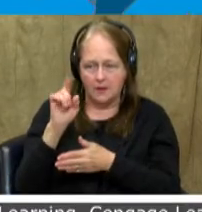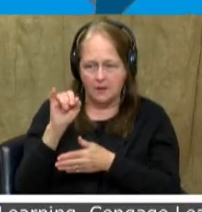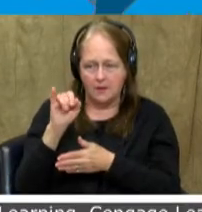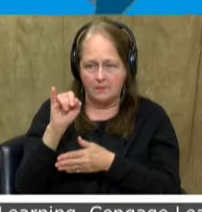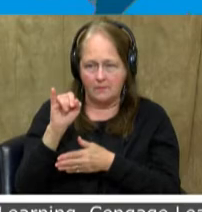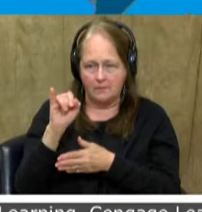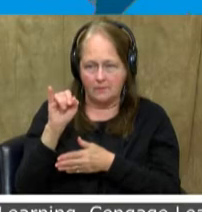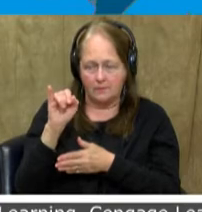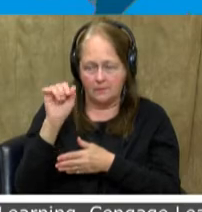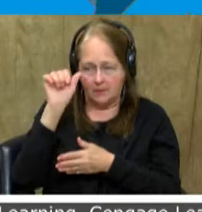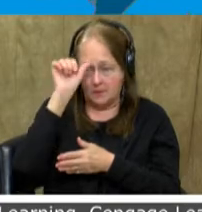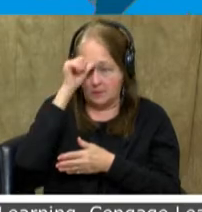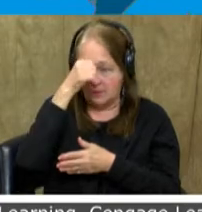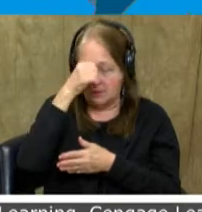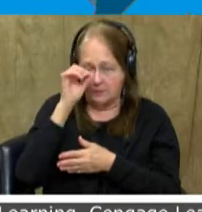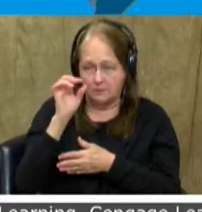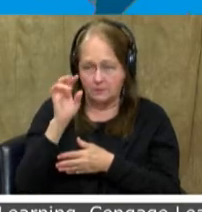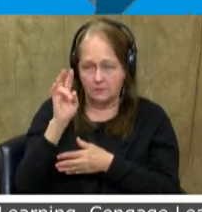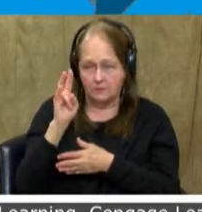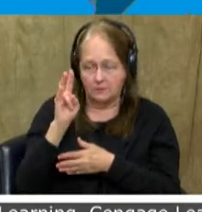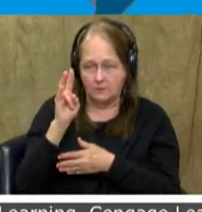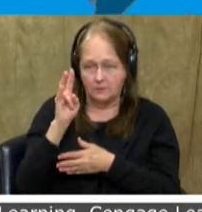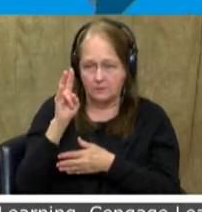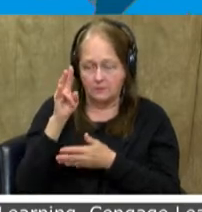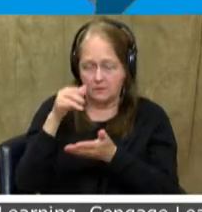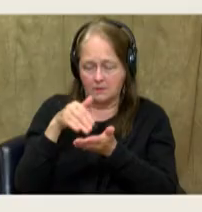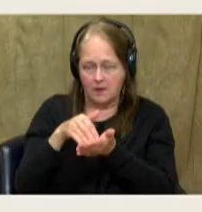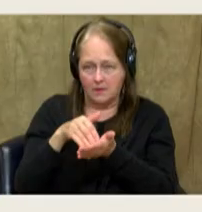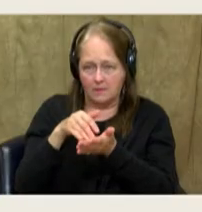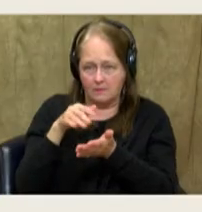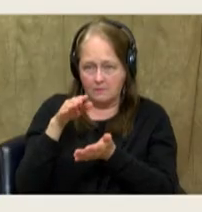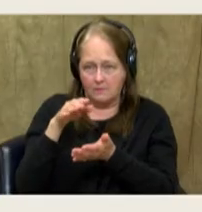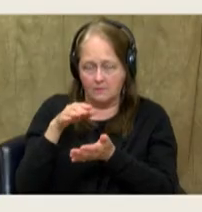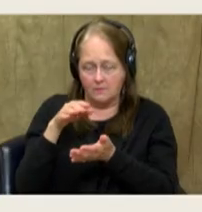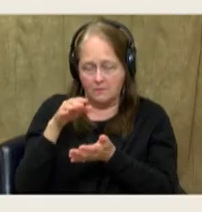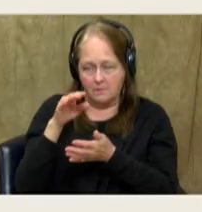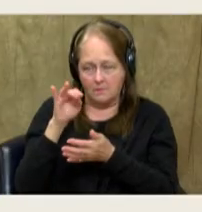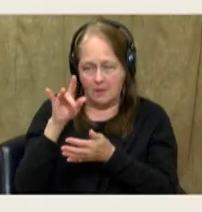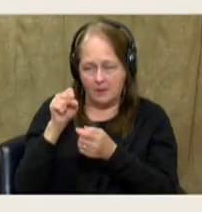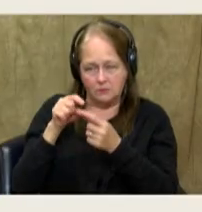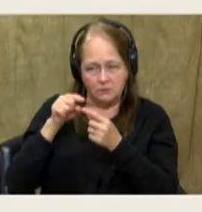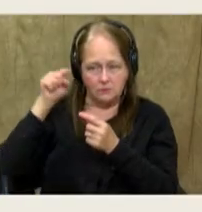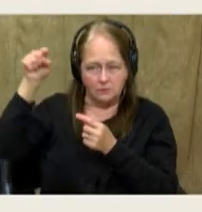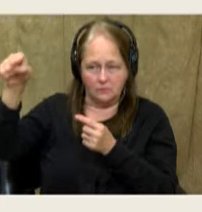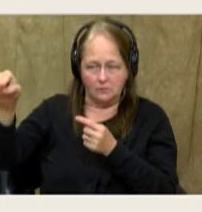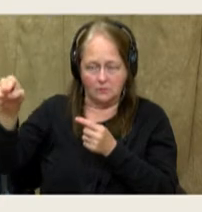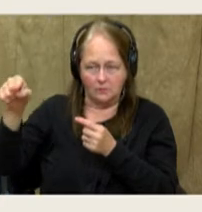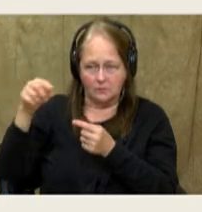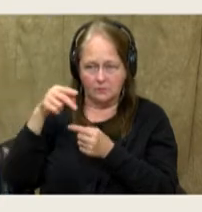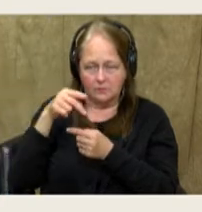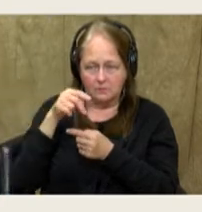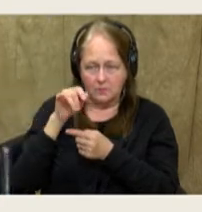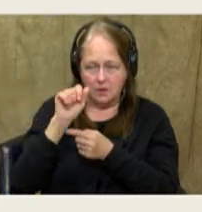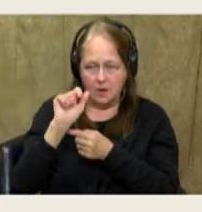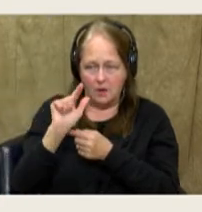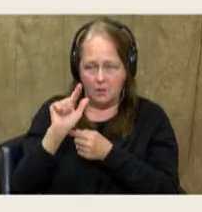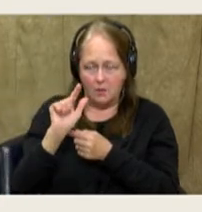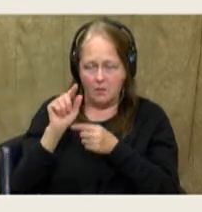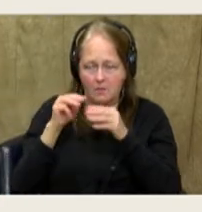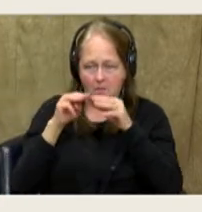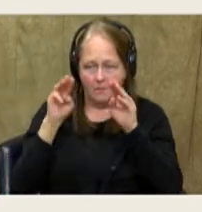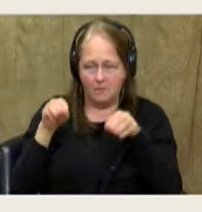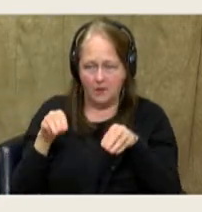is about 7,500 miles away from our capital in Washington, D.C. We're going to first look at our political map of South Asia.